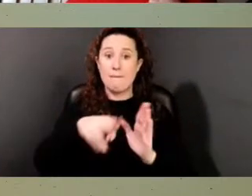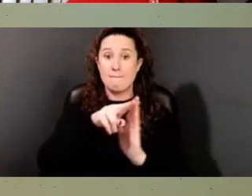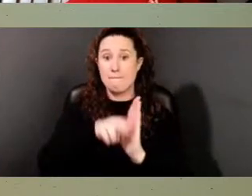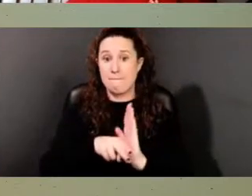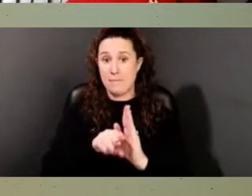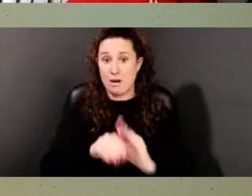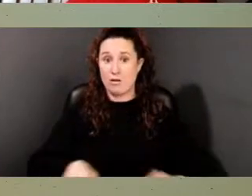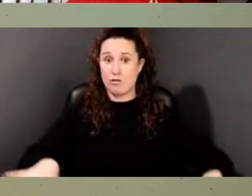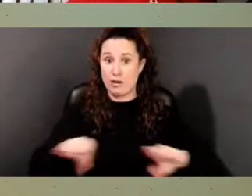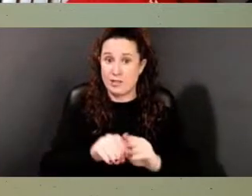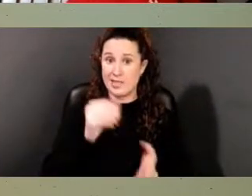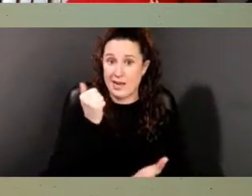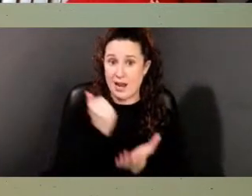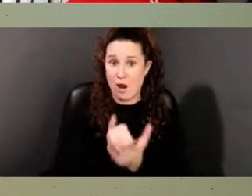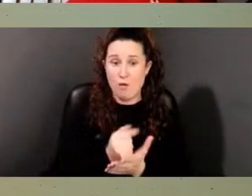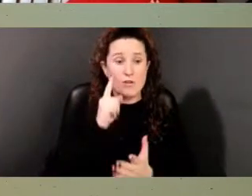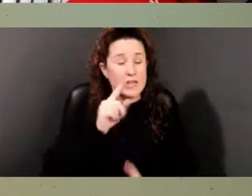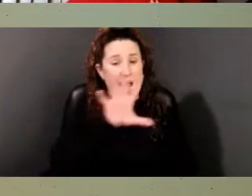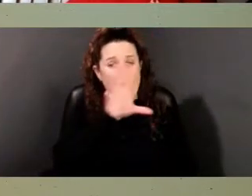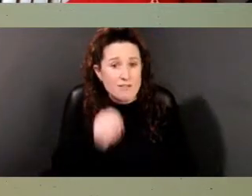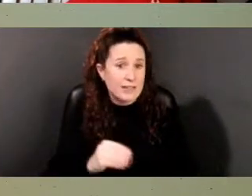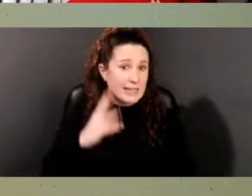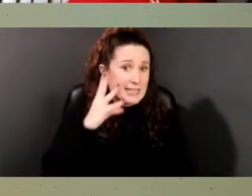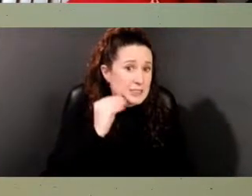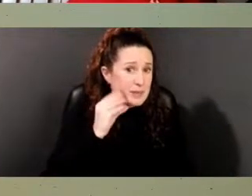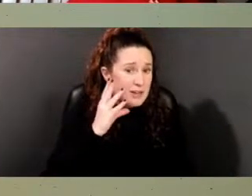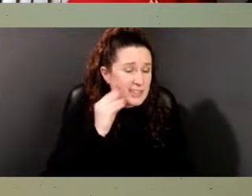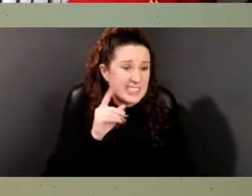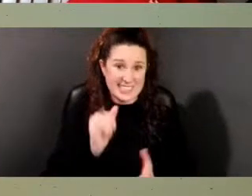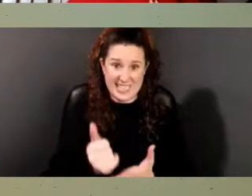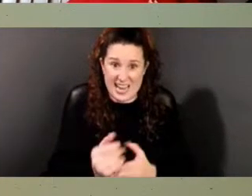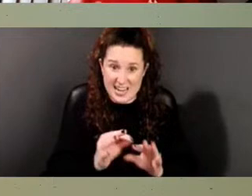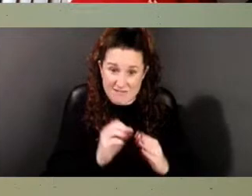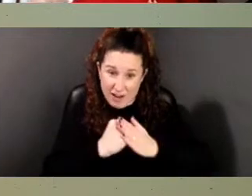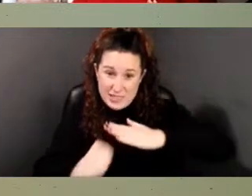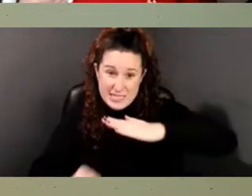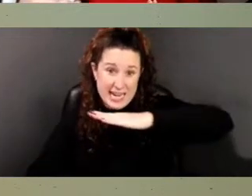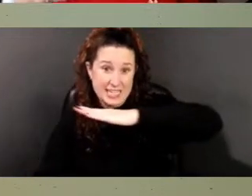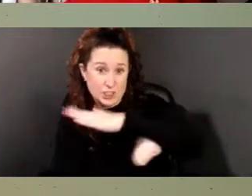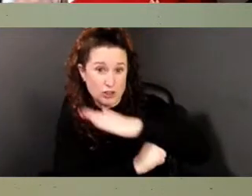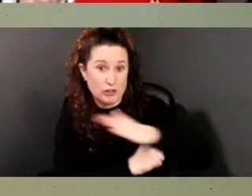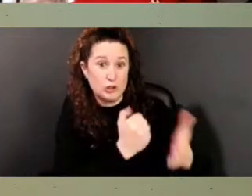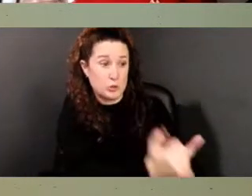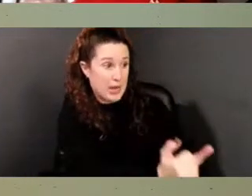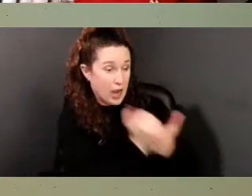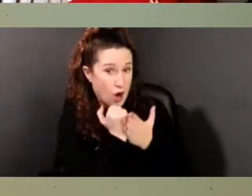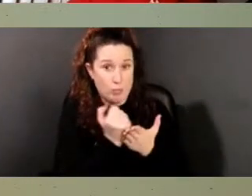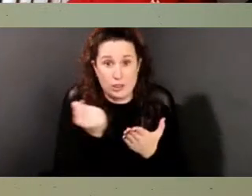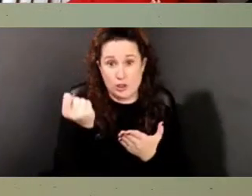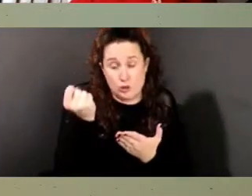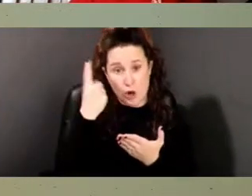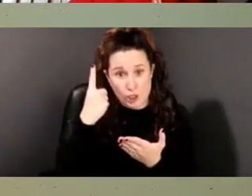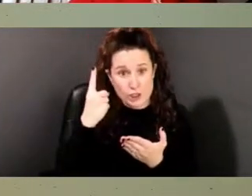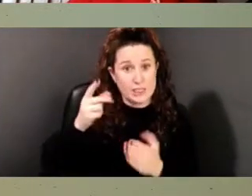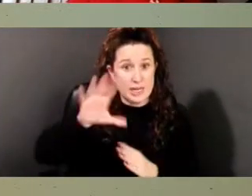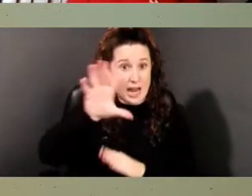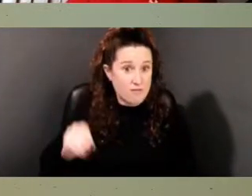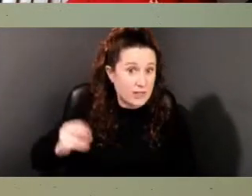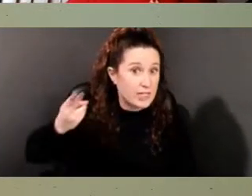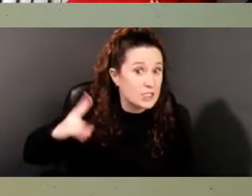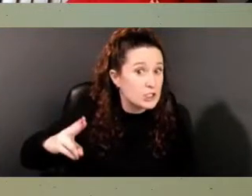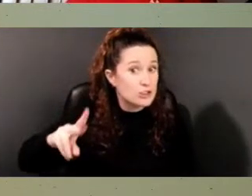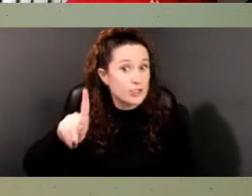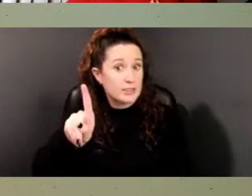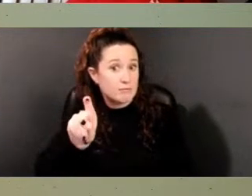foundational to understanding American history, not tangential, not marginalized. Right